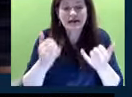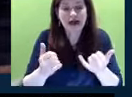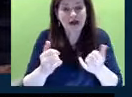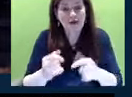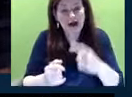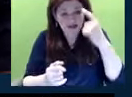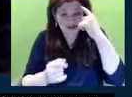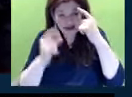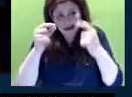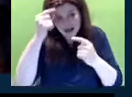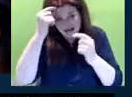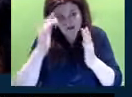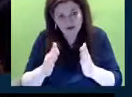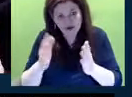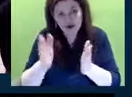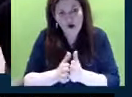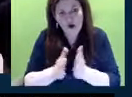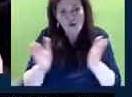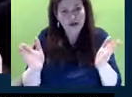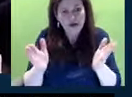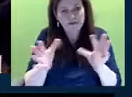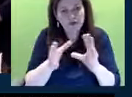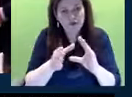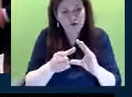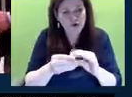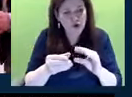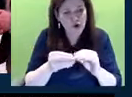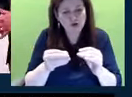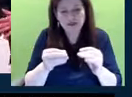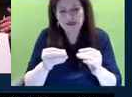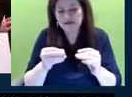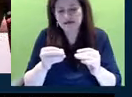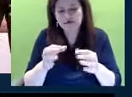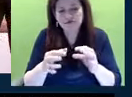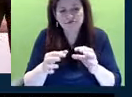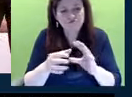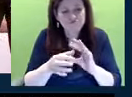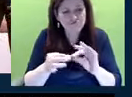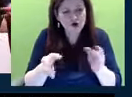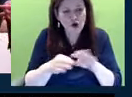believe, Governor, we're going to open it up to closing and any kind of questions from the press.